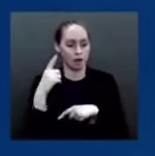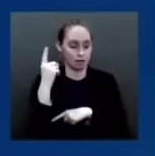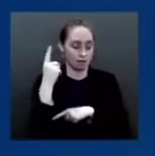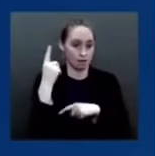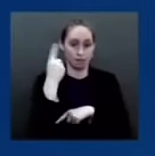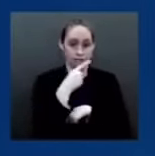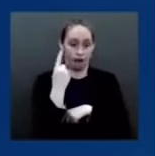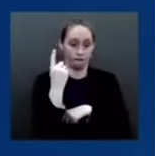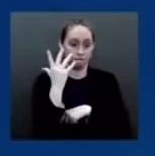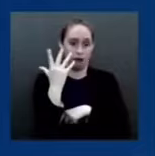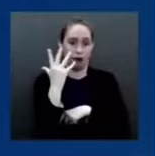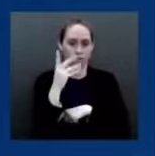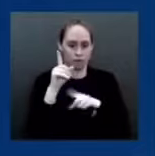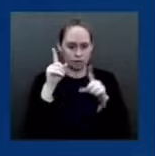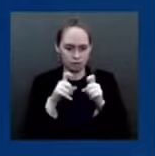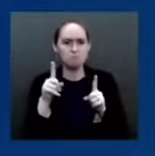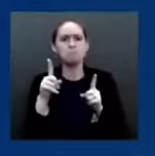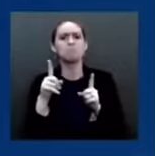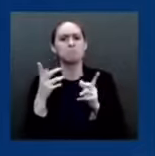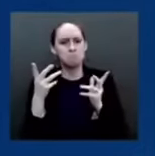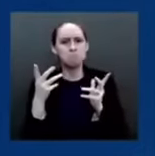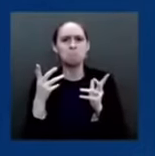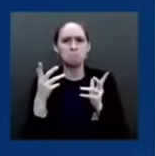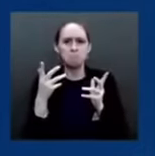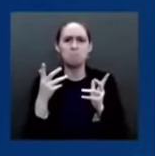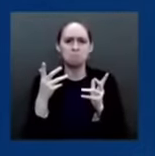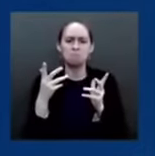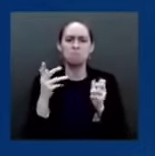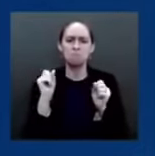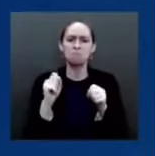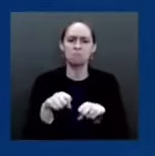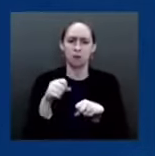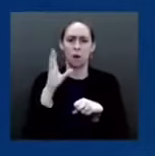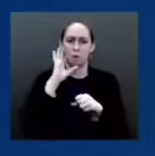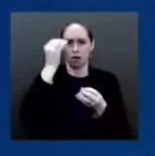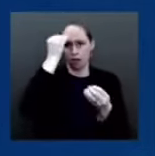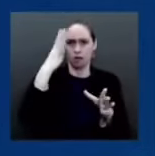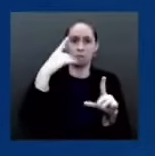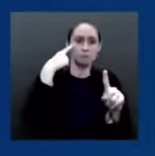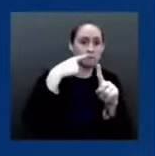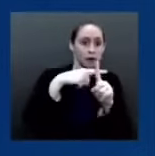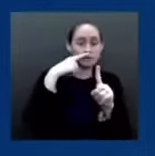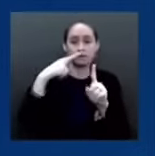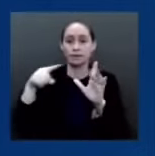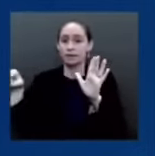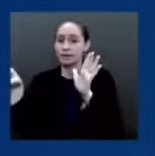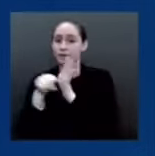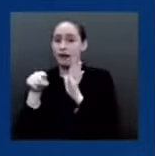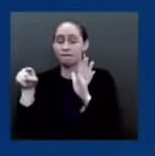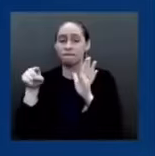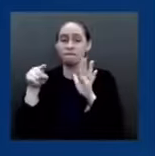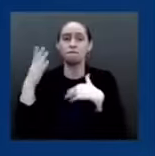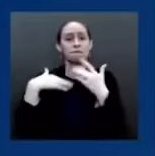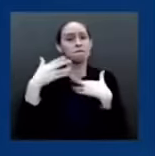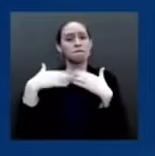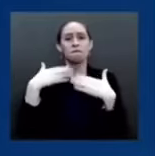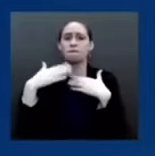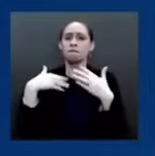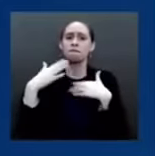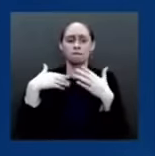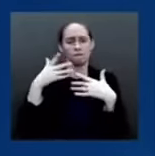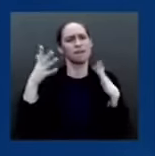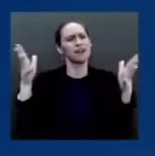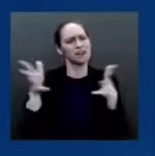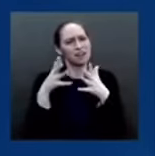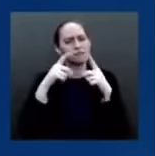if you had a positive test, we would also want you to mask. And therefore, given that these antigen tests are not authorized for